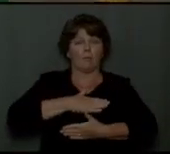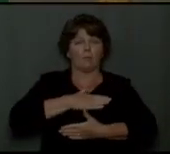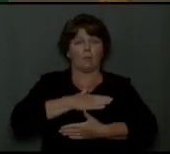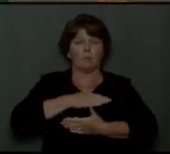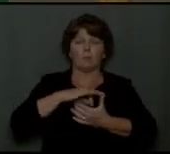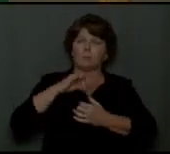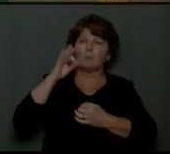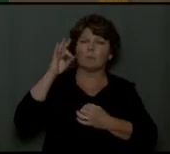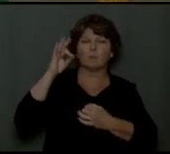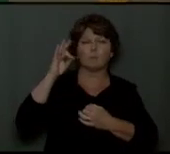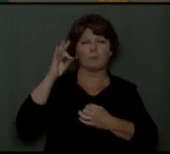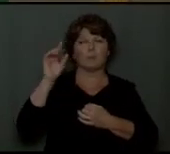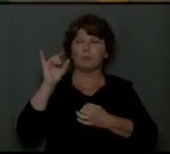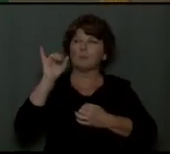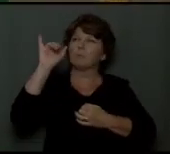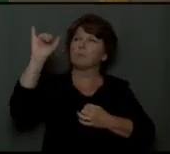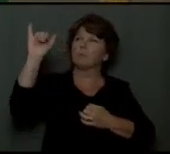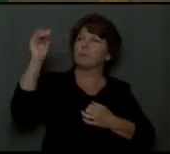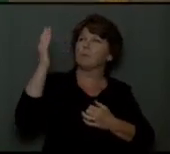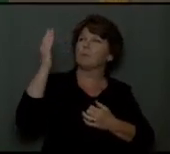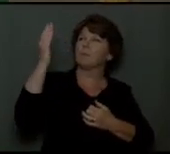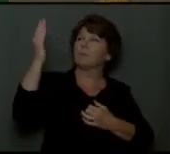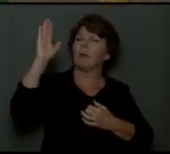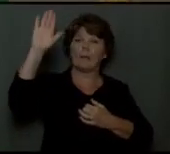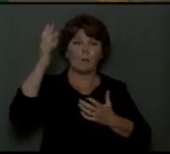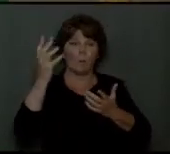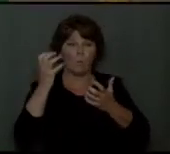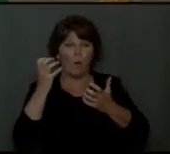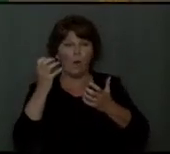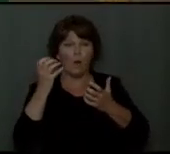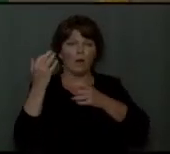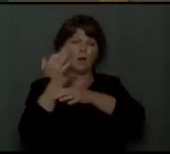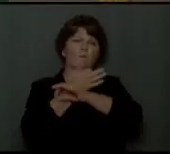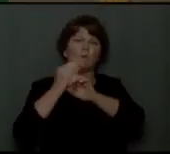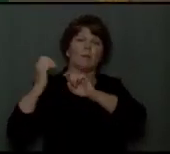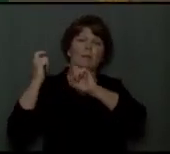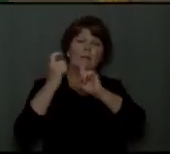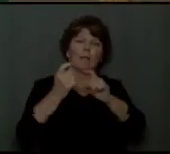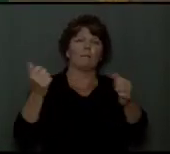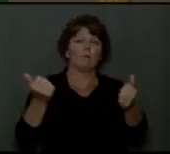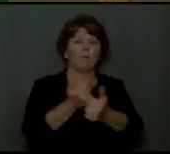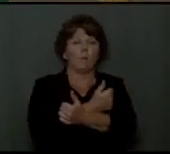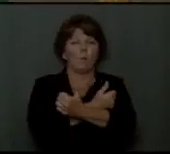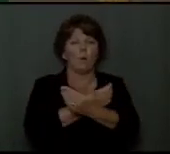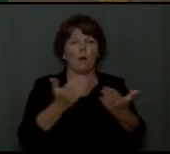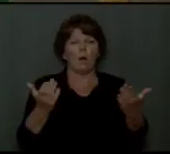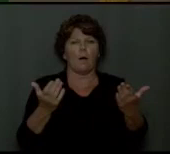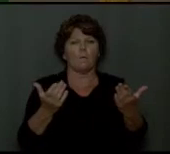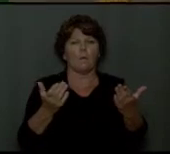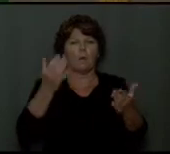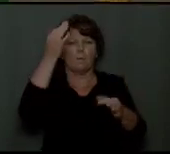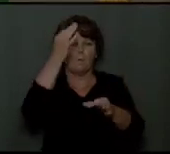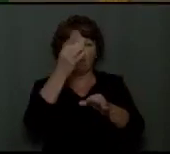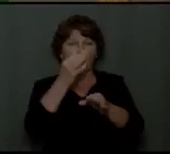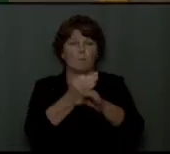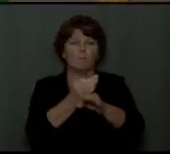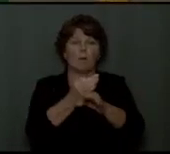spiritual and eternal. His desire is to freely give you all the benefits of faith.